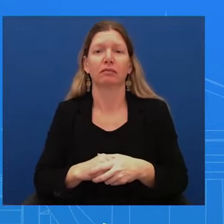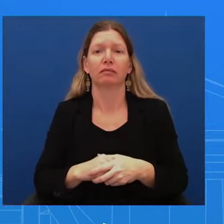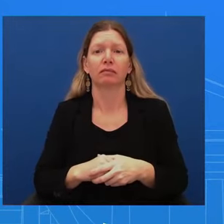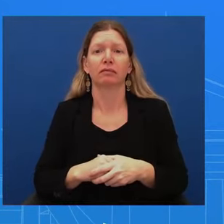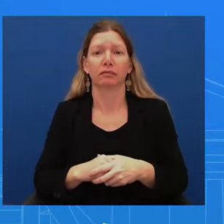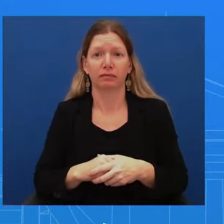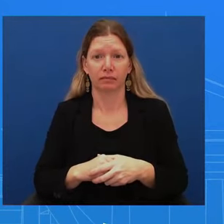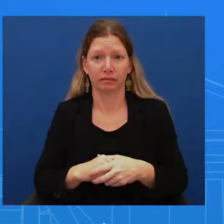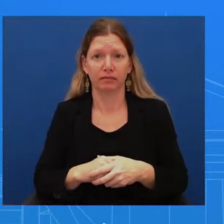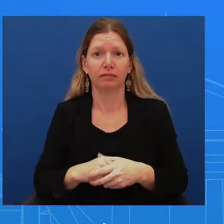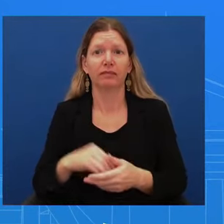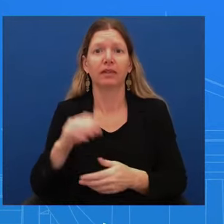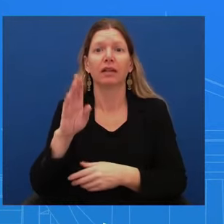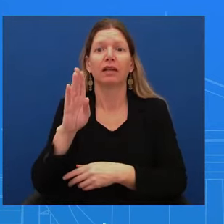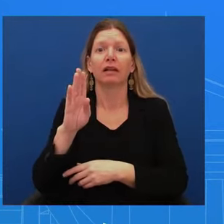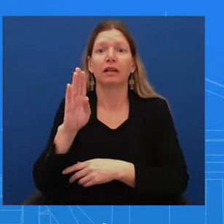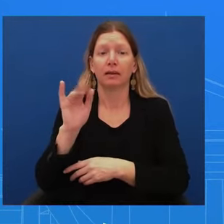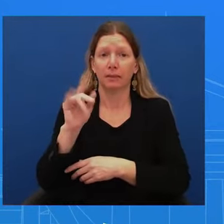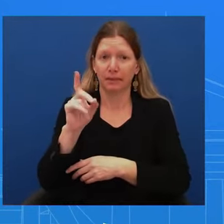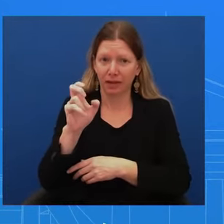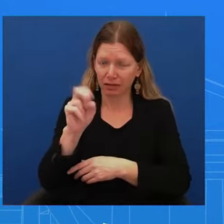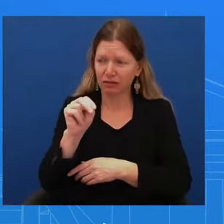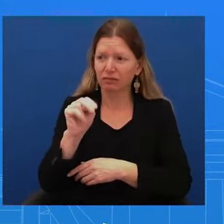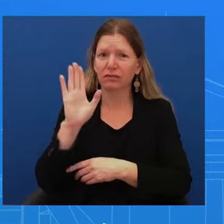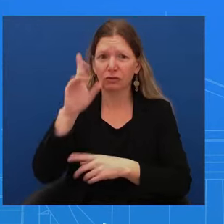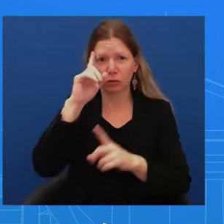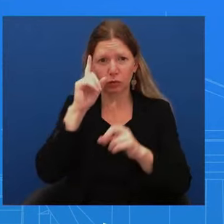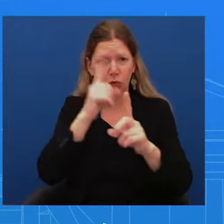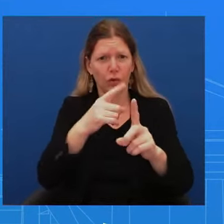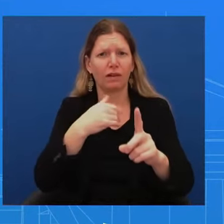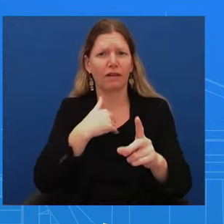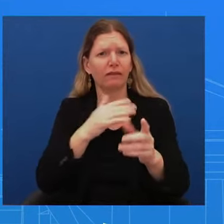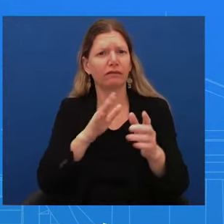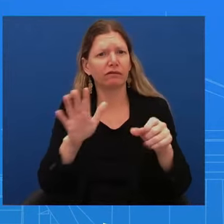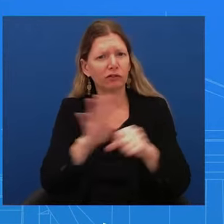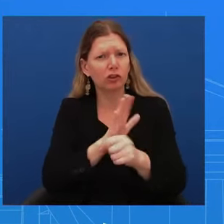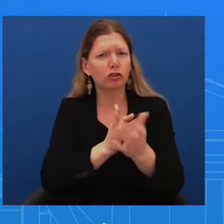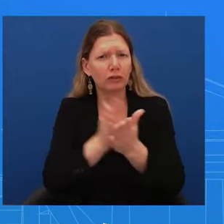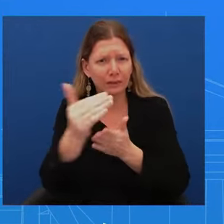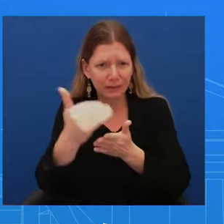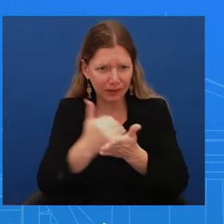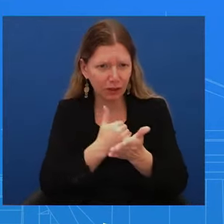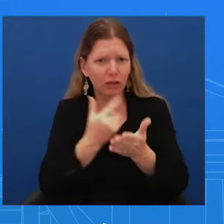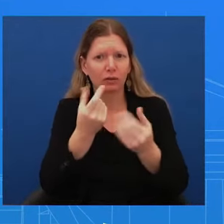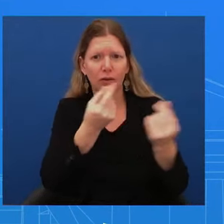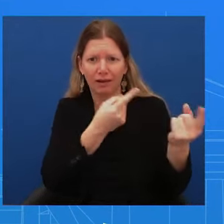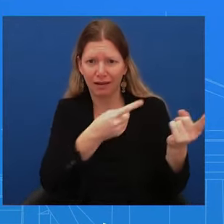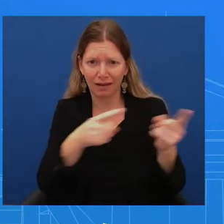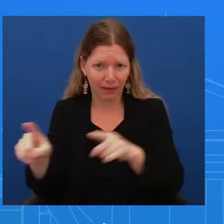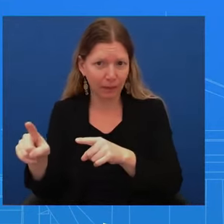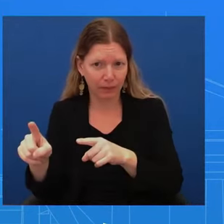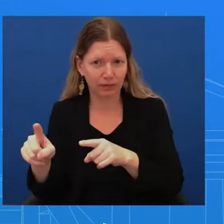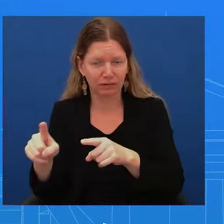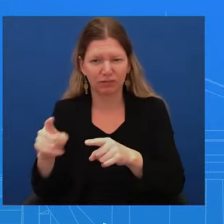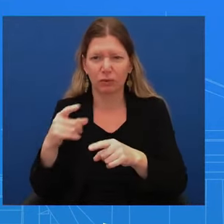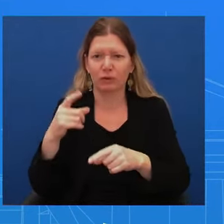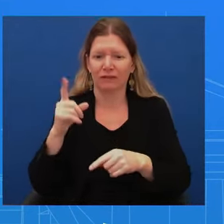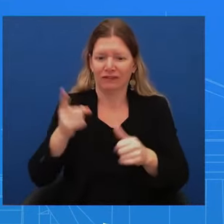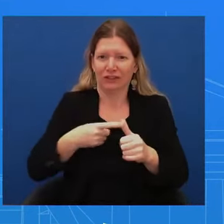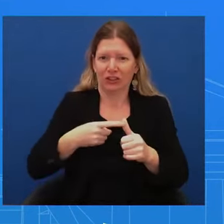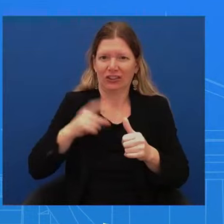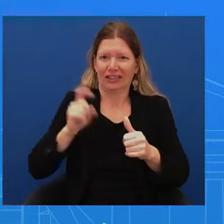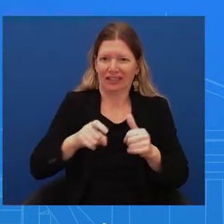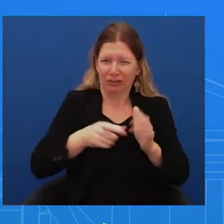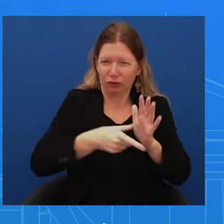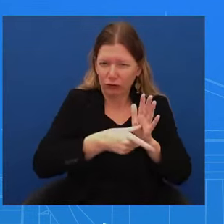we're asking. That's why the chief of staff, Zients, sent a memo to agencies, so we